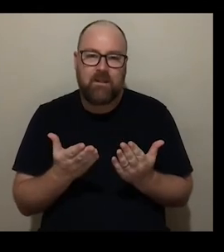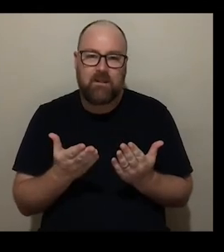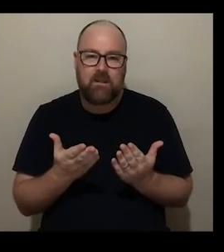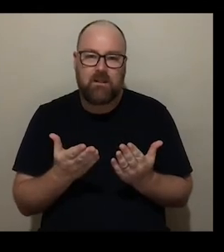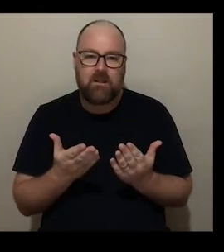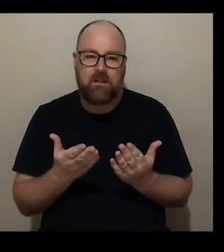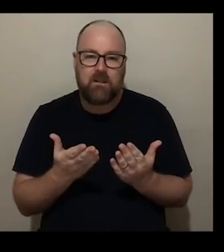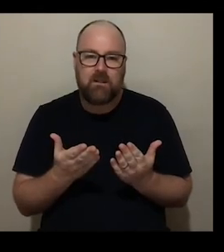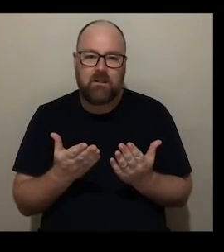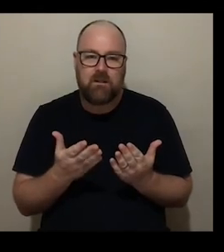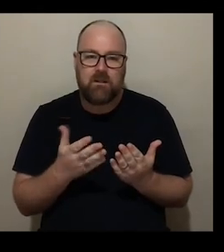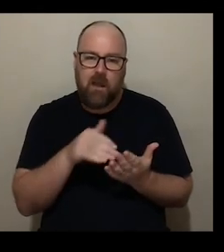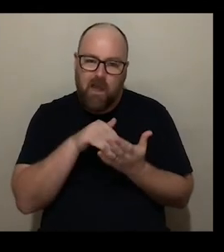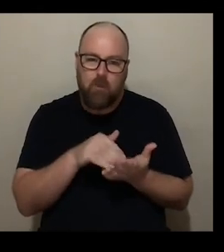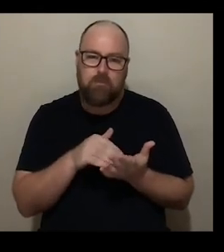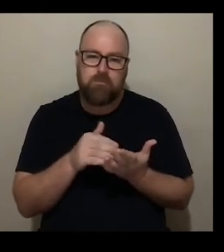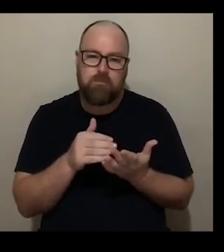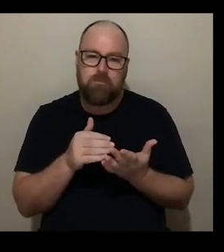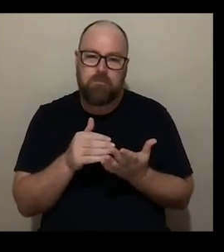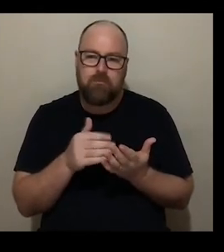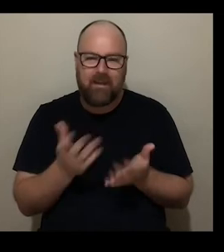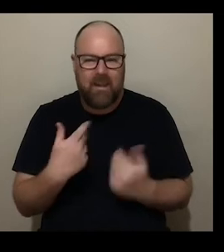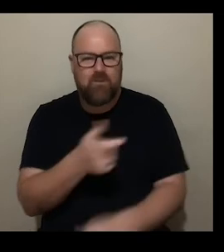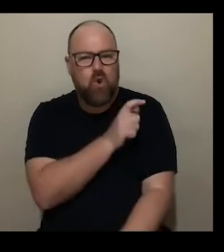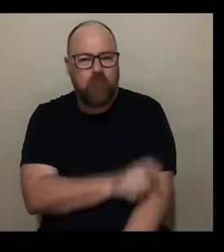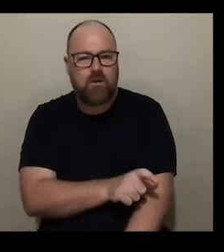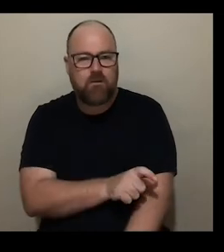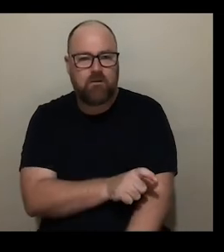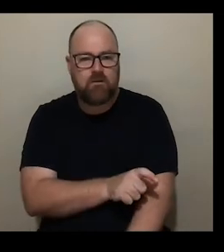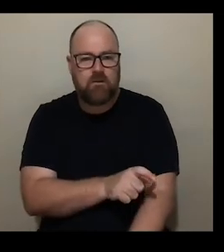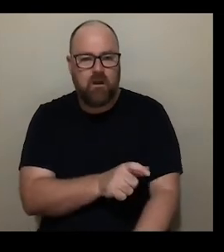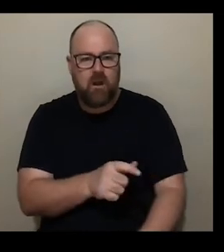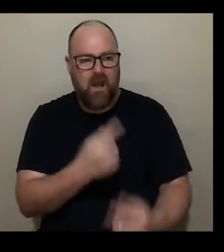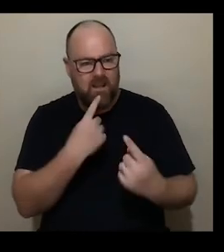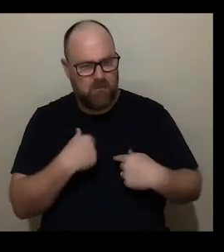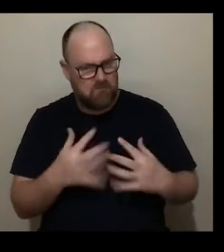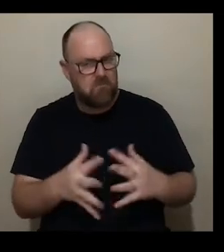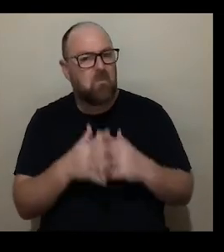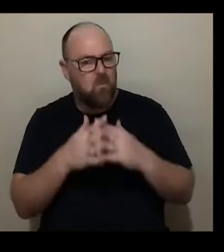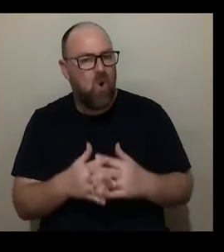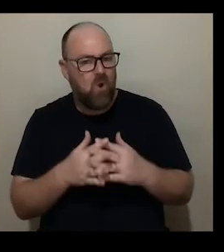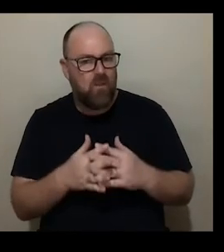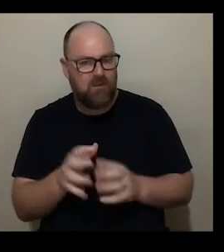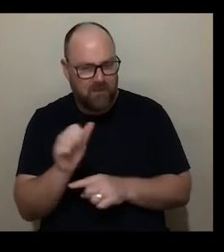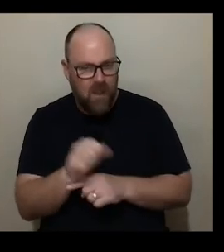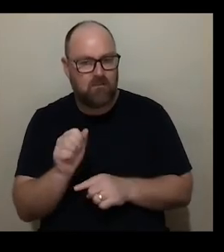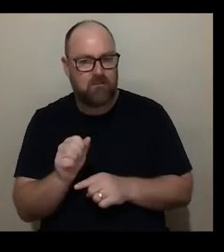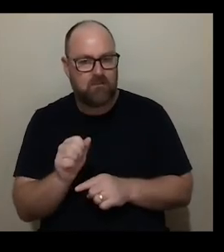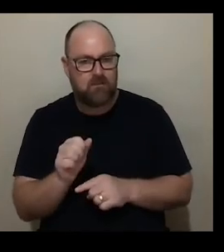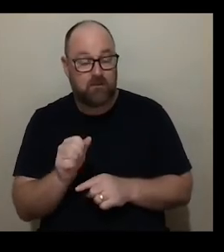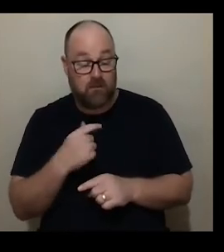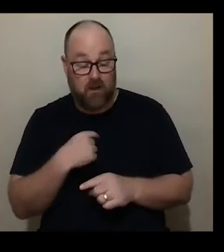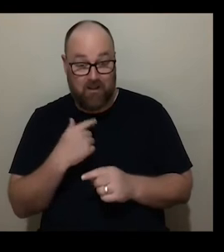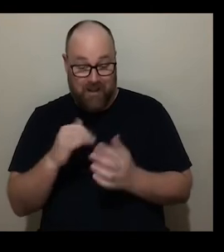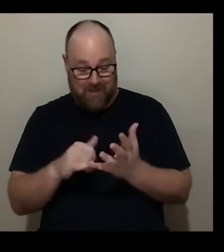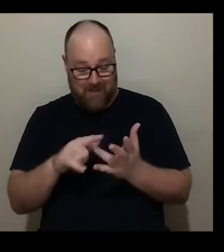helping hand that confidence to go yeah and your work is worthy of being in the south bank center which i never imagined not